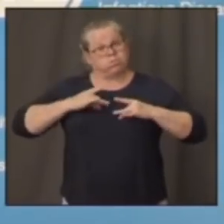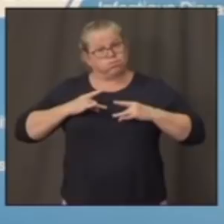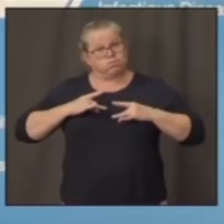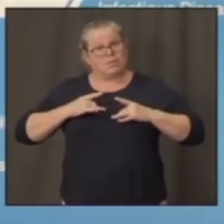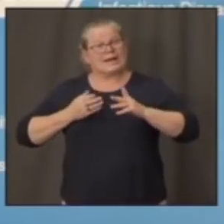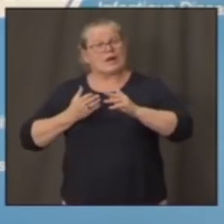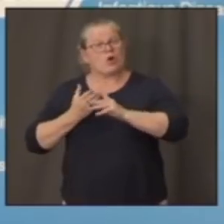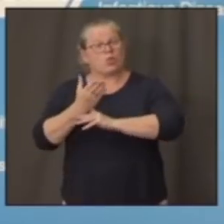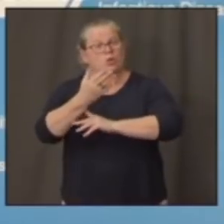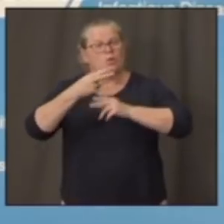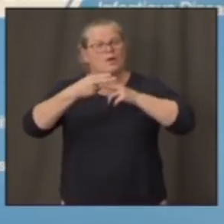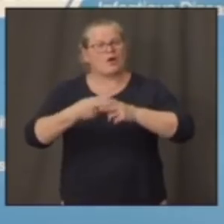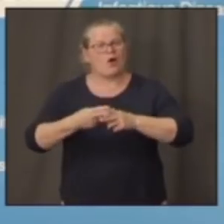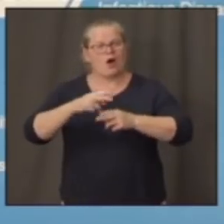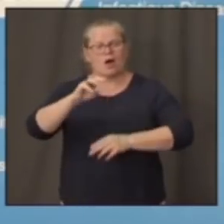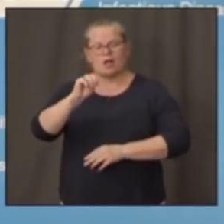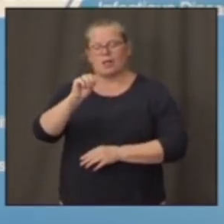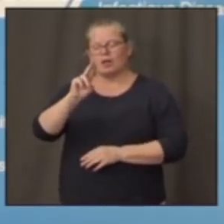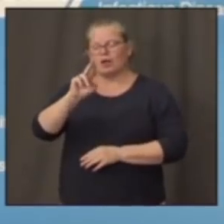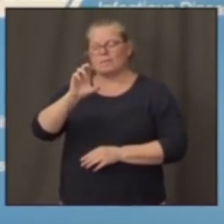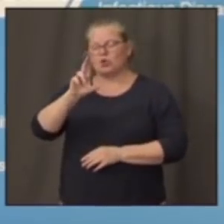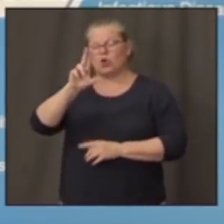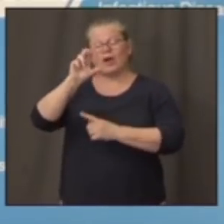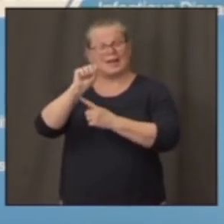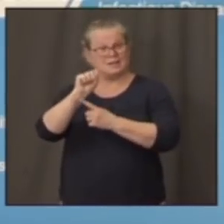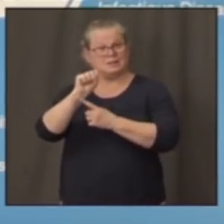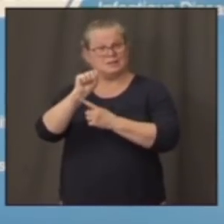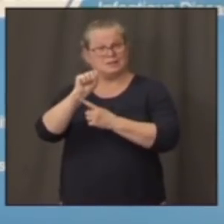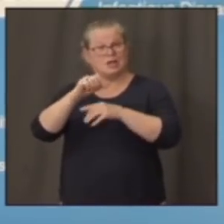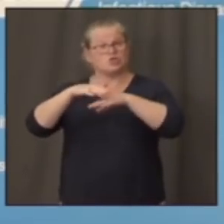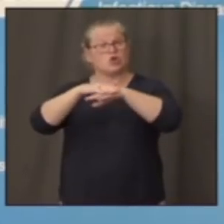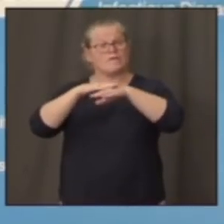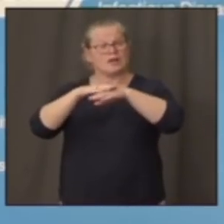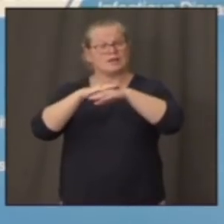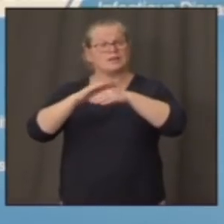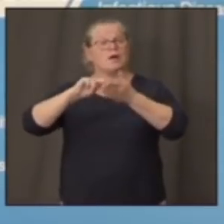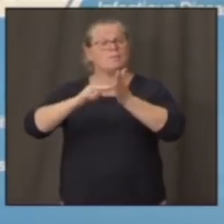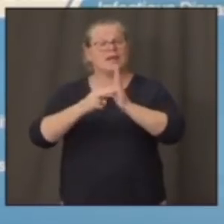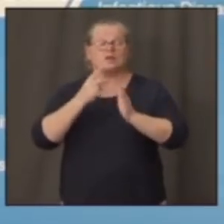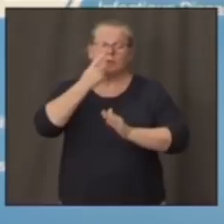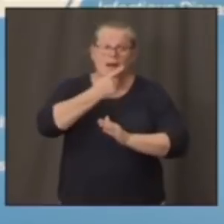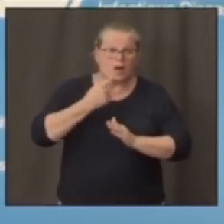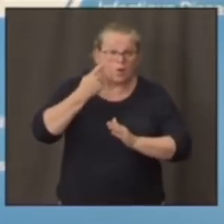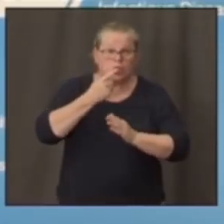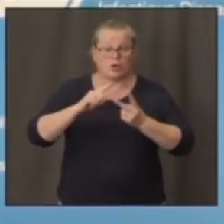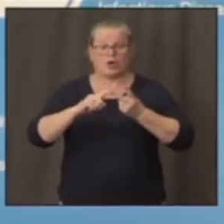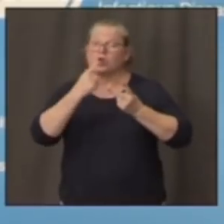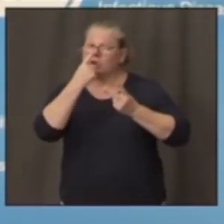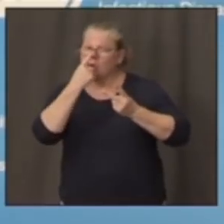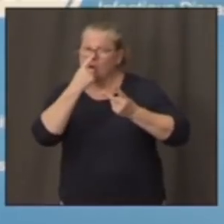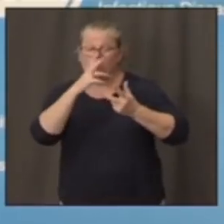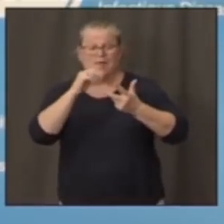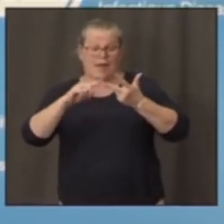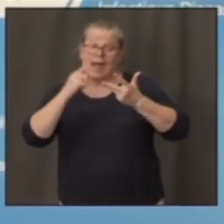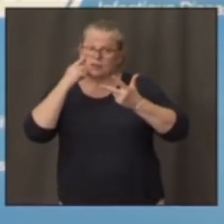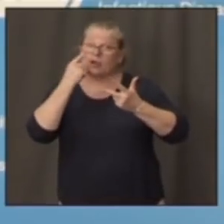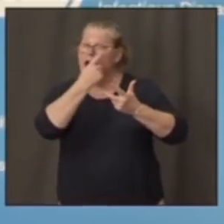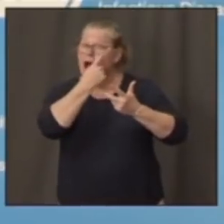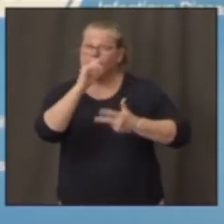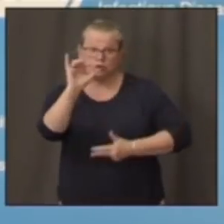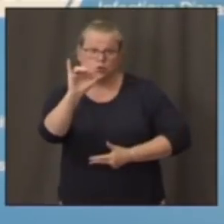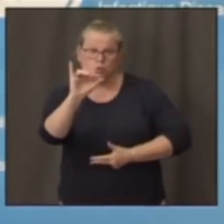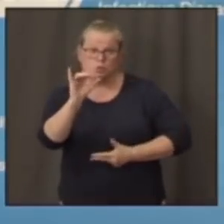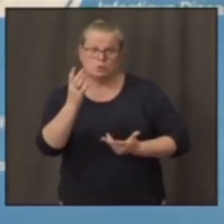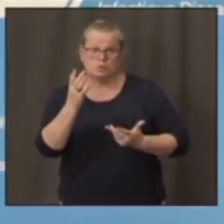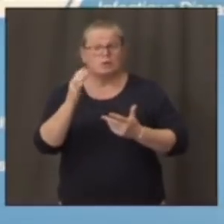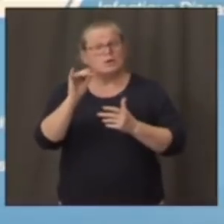surfaces, the mouth, the nose, also the eyes, that it would not be a bad idea if you have the availability of